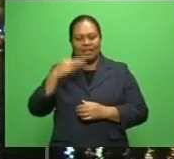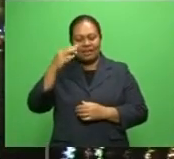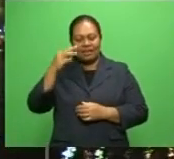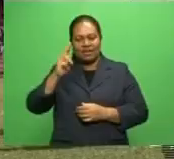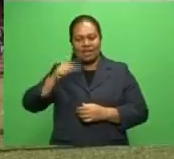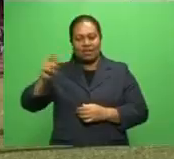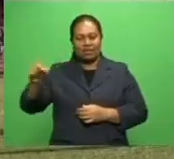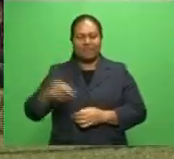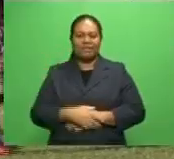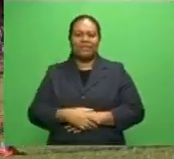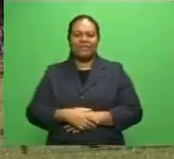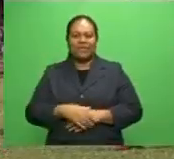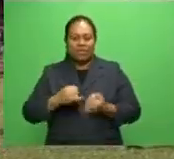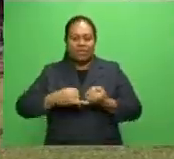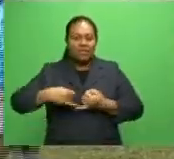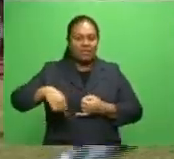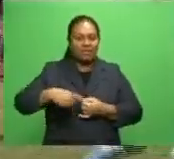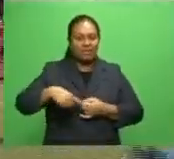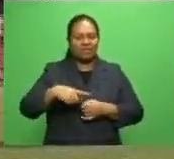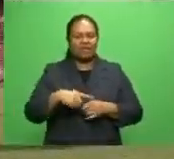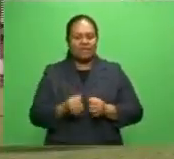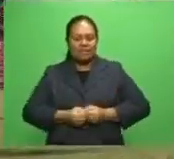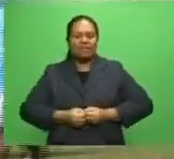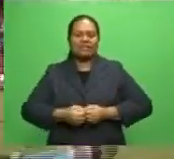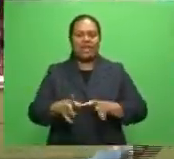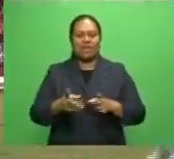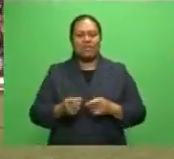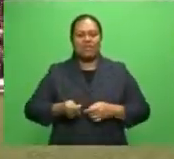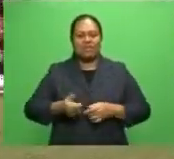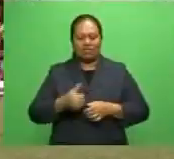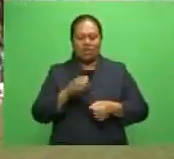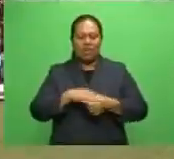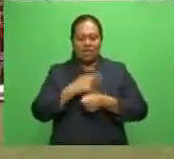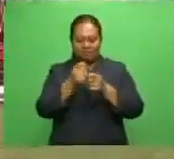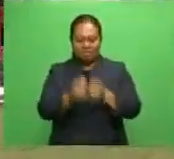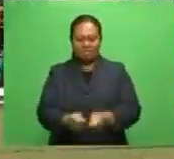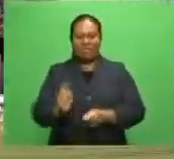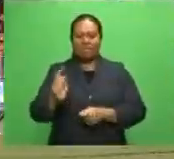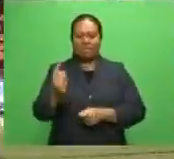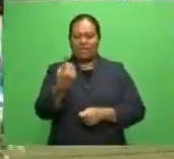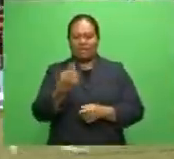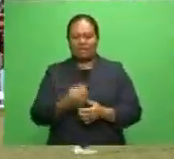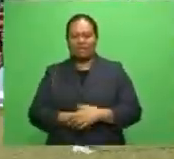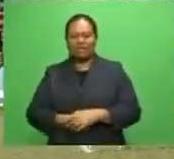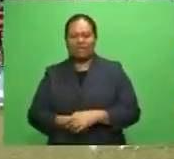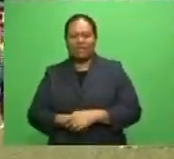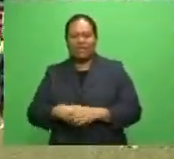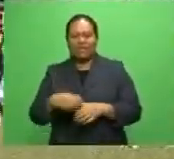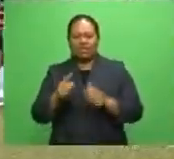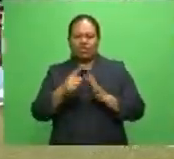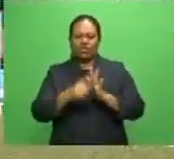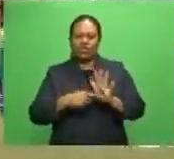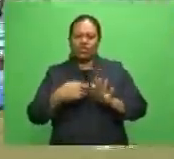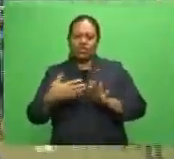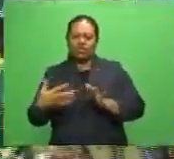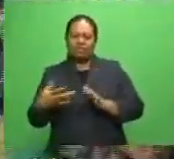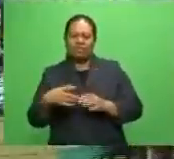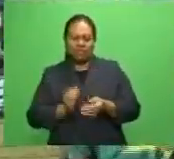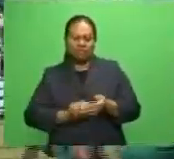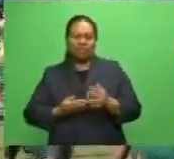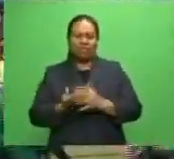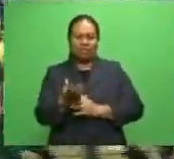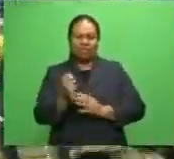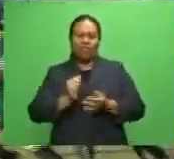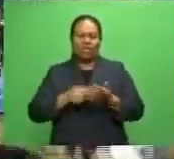afternoon. The Suva side made an early start, scoring a try in the first 10 minutes of the game, before Jon Stewart crossed the Tailevu defense